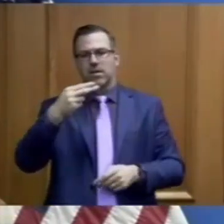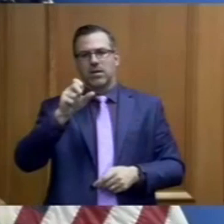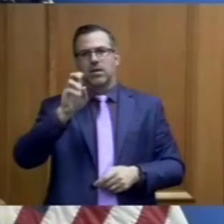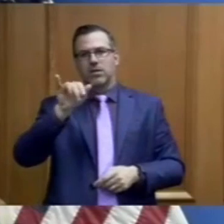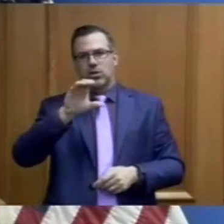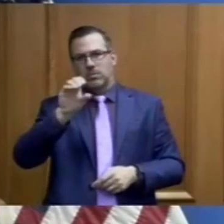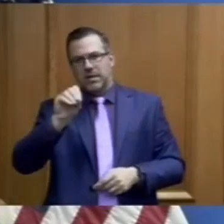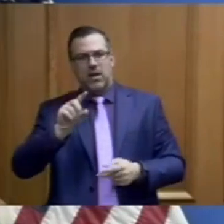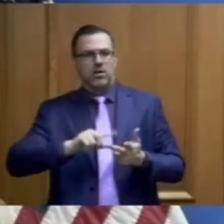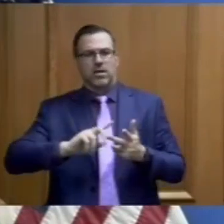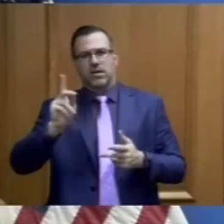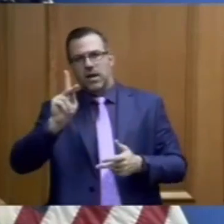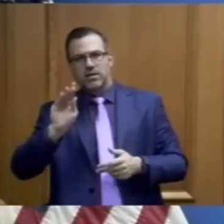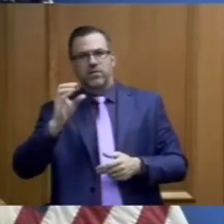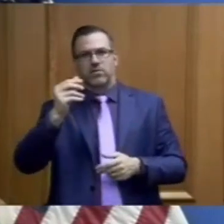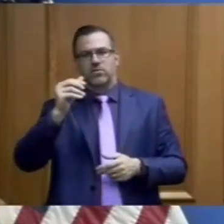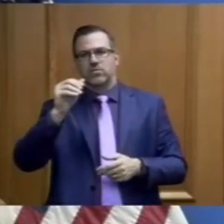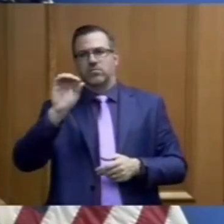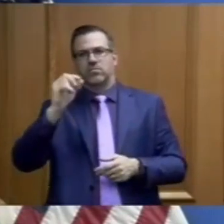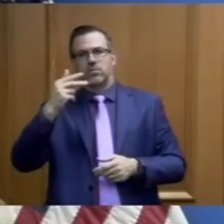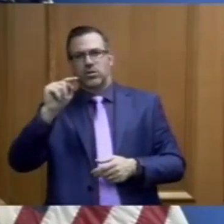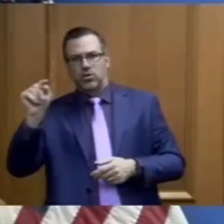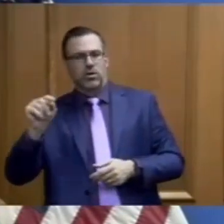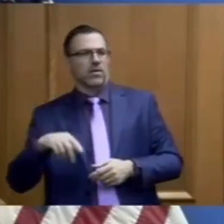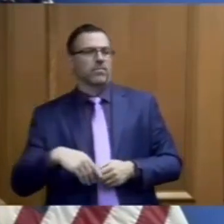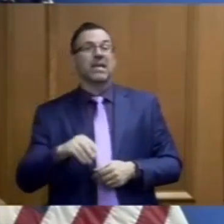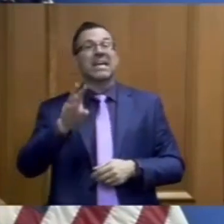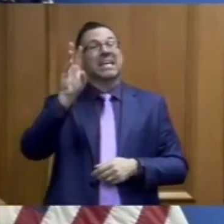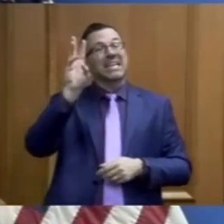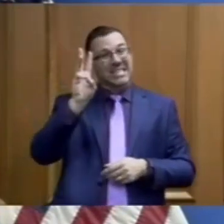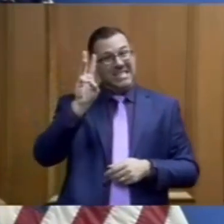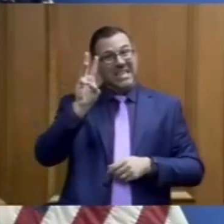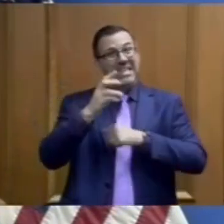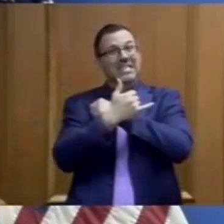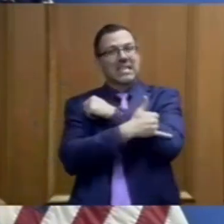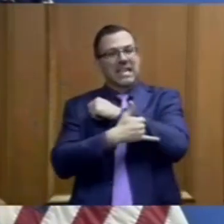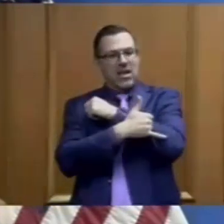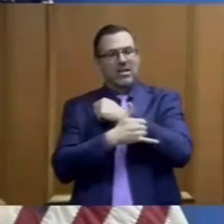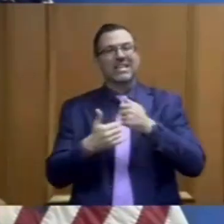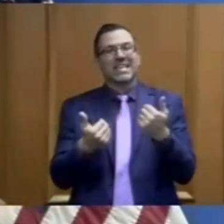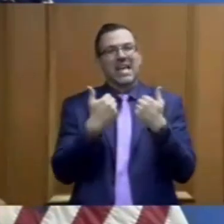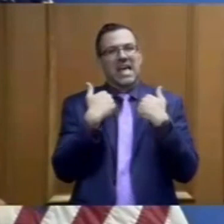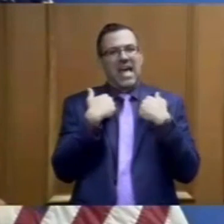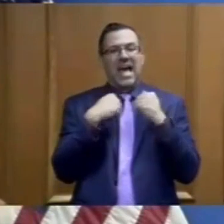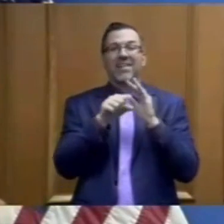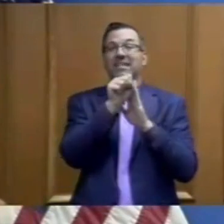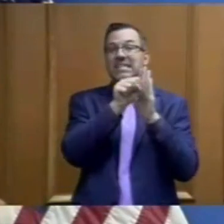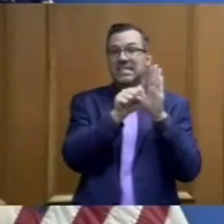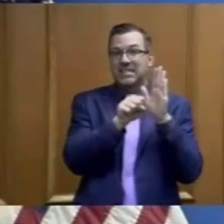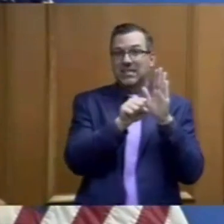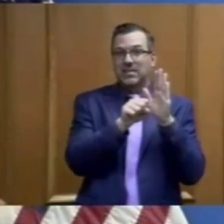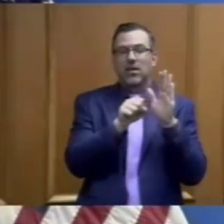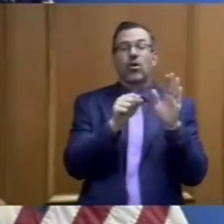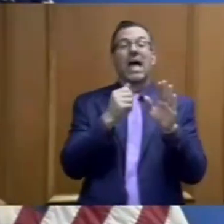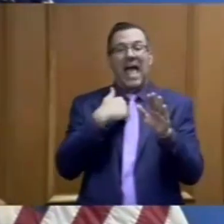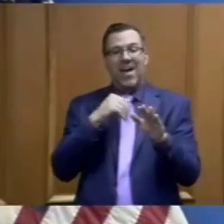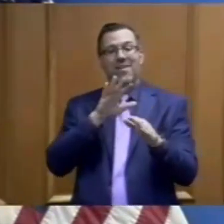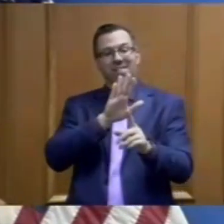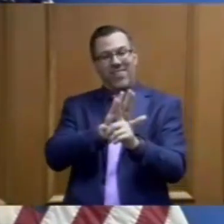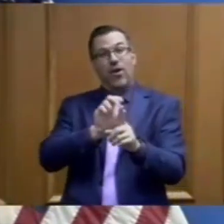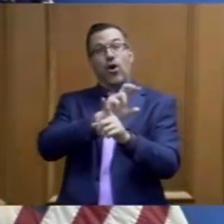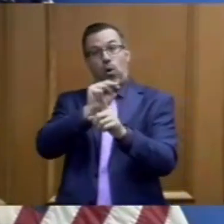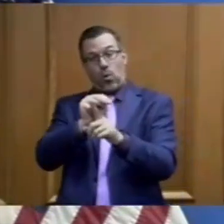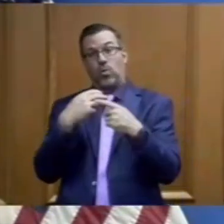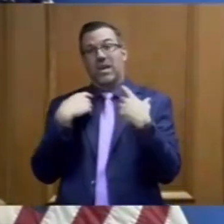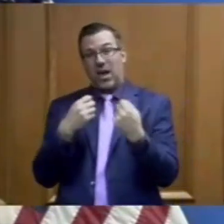that's the delineation. There are six counties in our state who have health departments that that are not overseen by the state. And